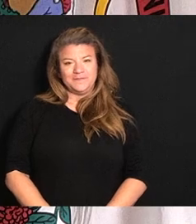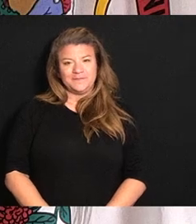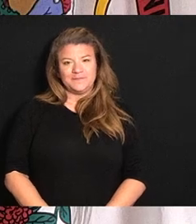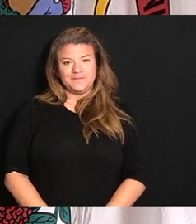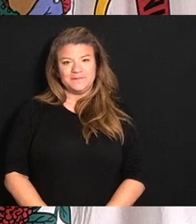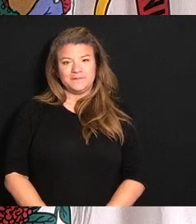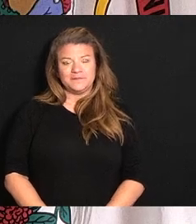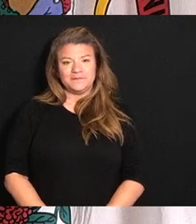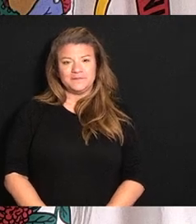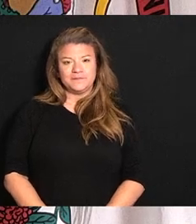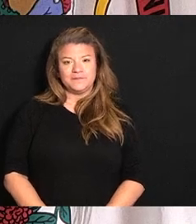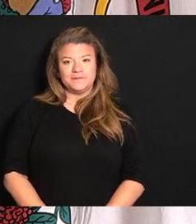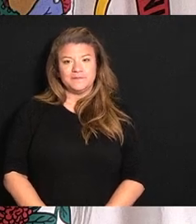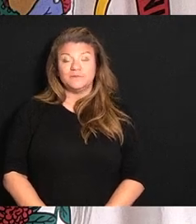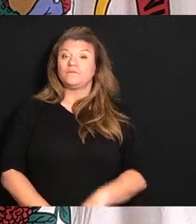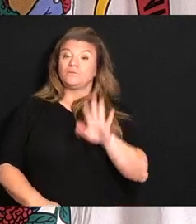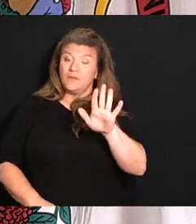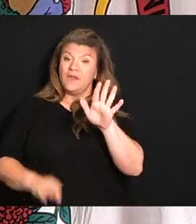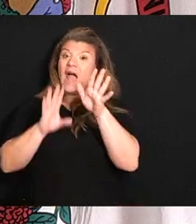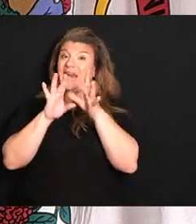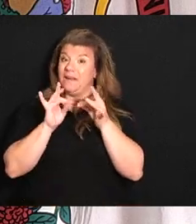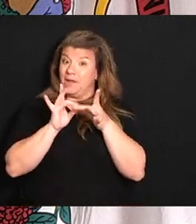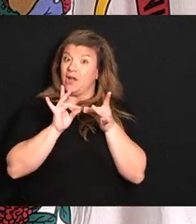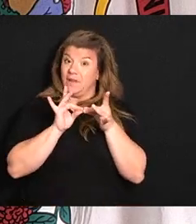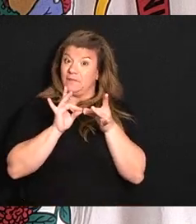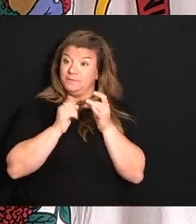Now I need to comment to you about this.